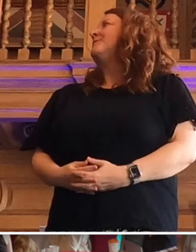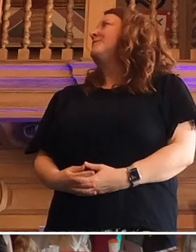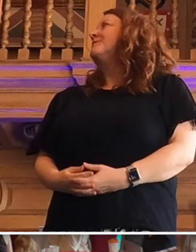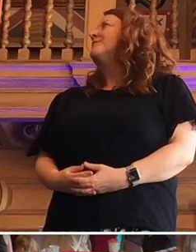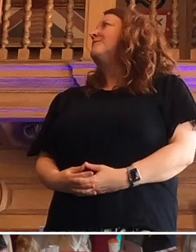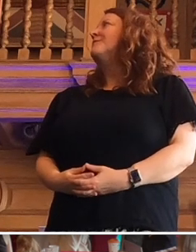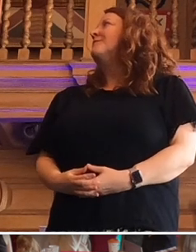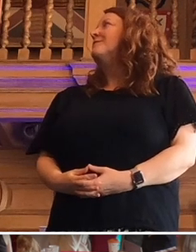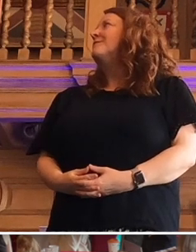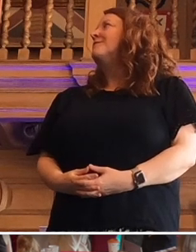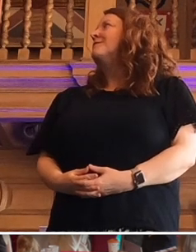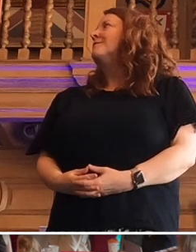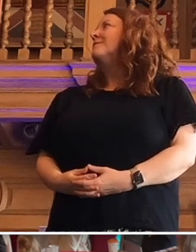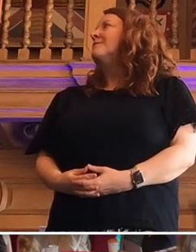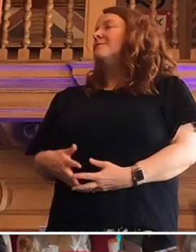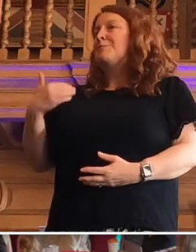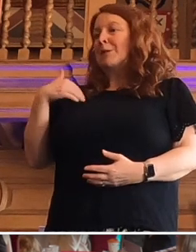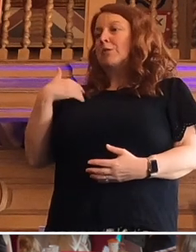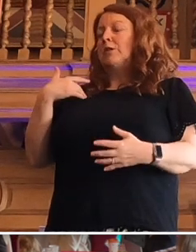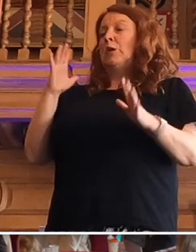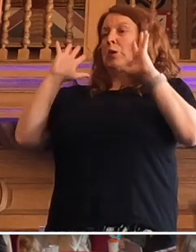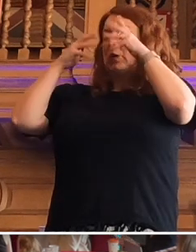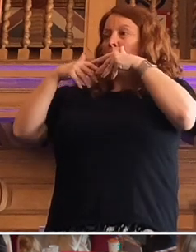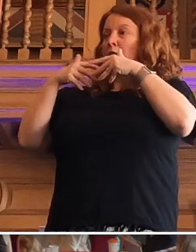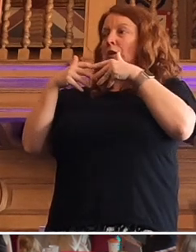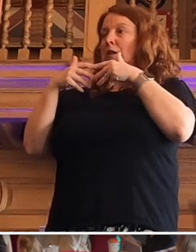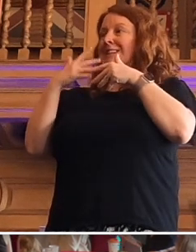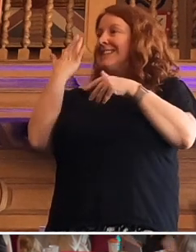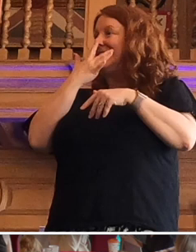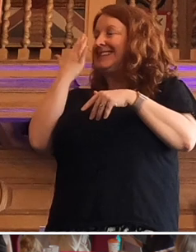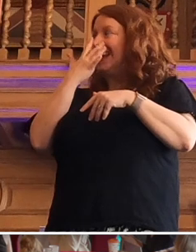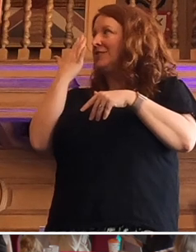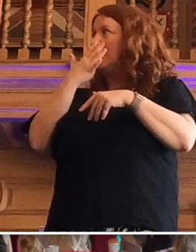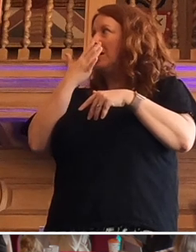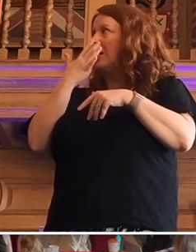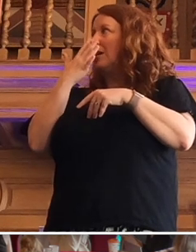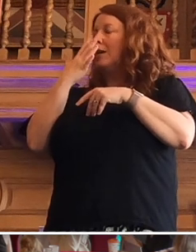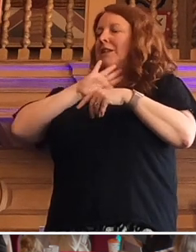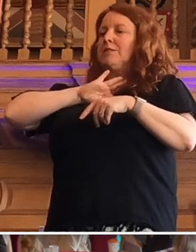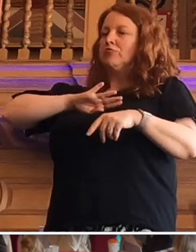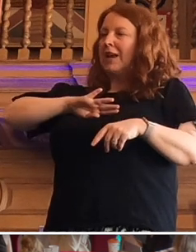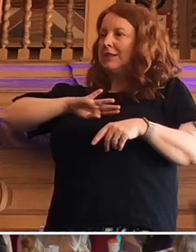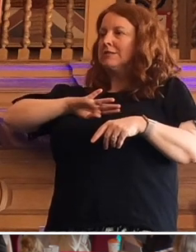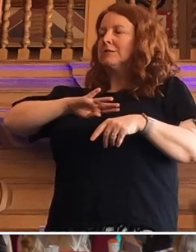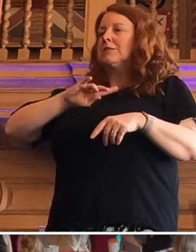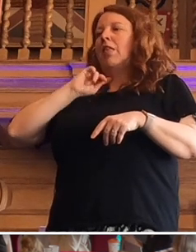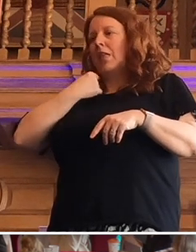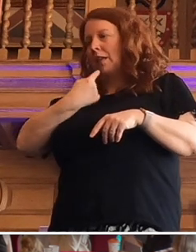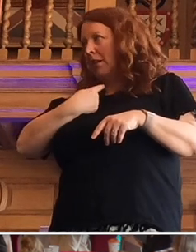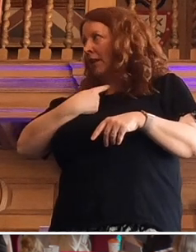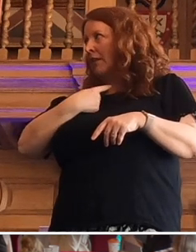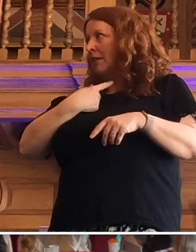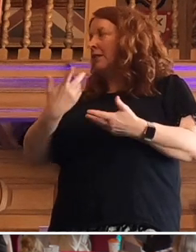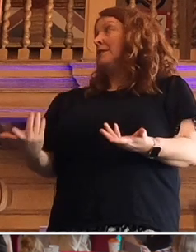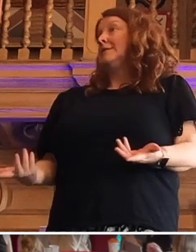People rightly are concerned about the rise in teenagers being depressed, suicidal and the like.